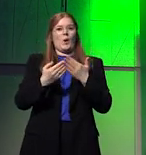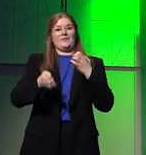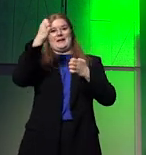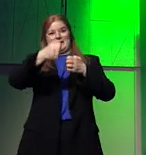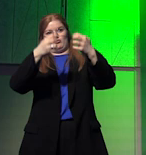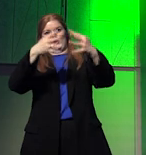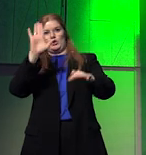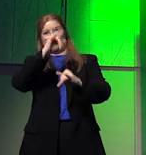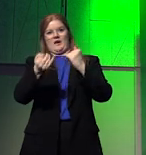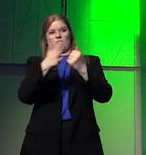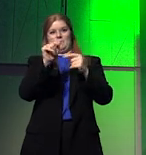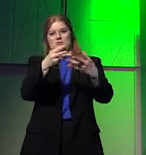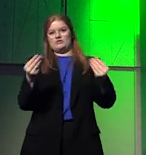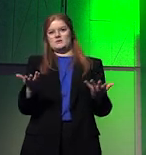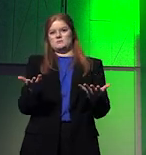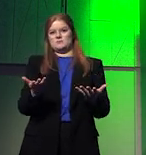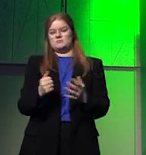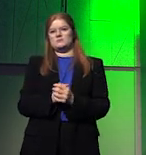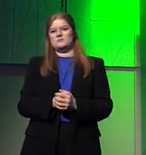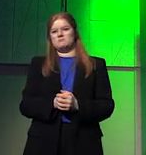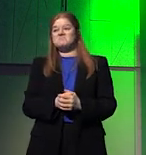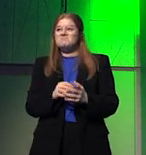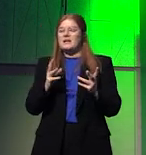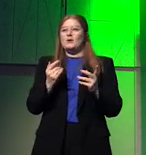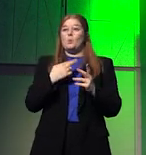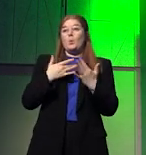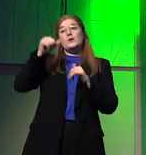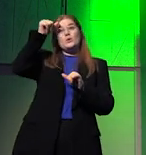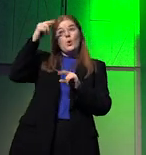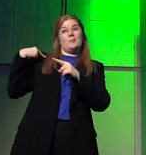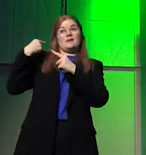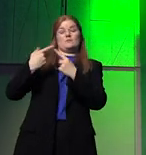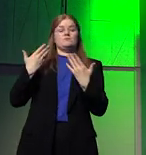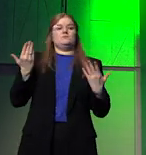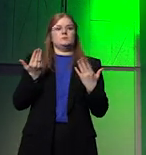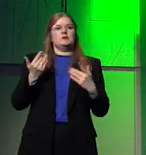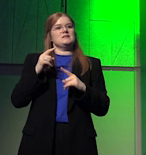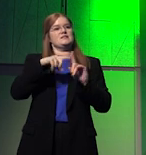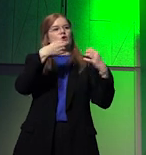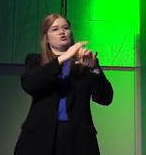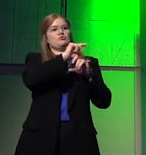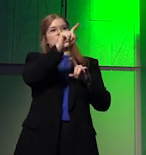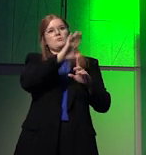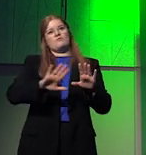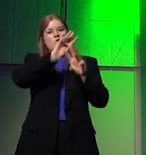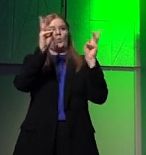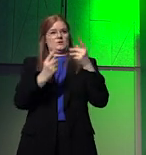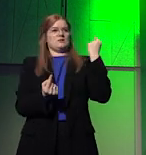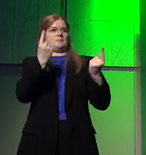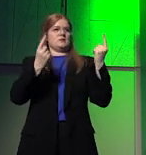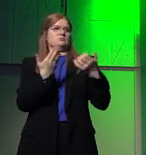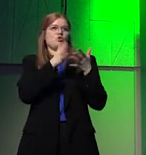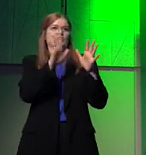over these materials. And technically, what we know by now is that countries around the world compete